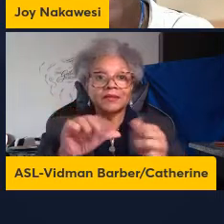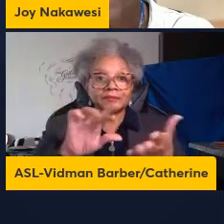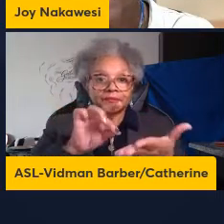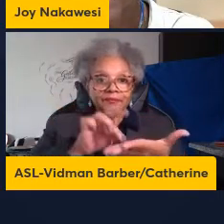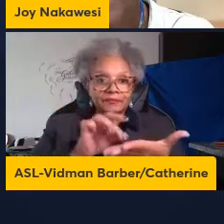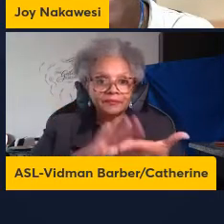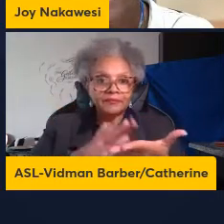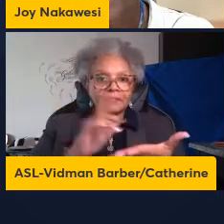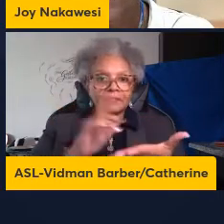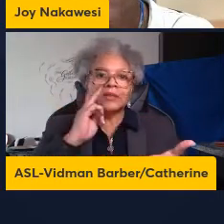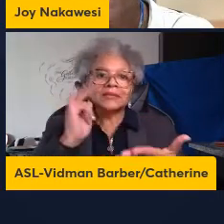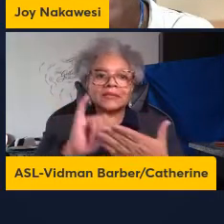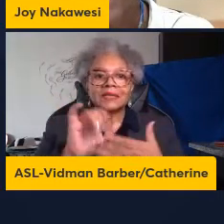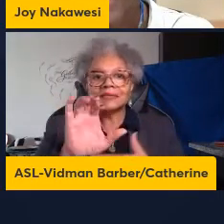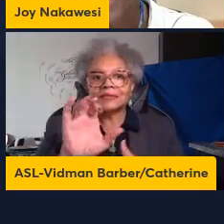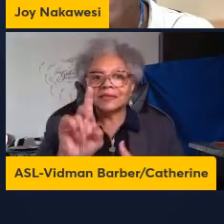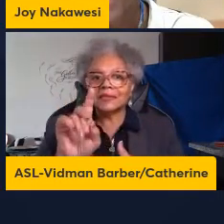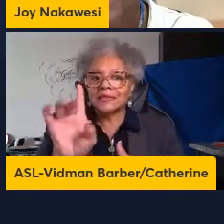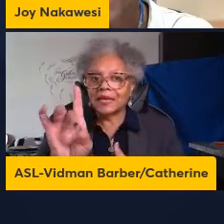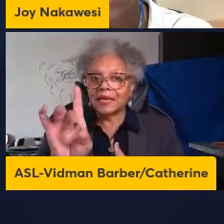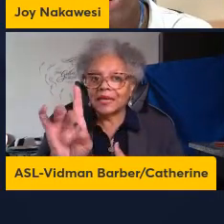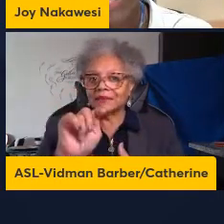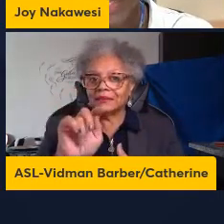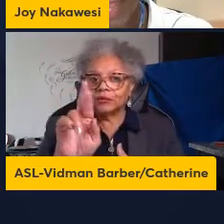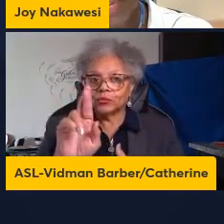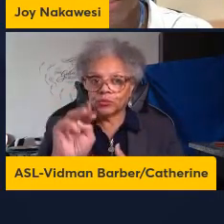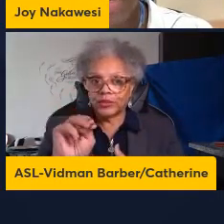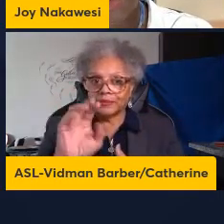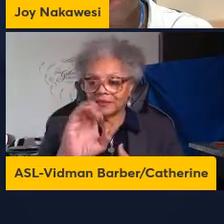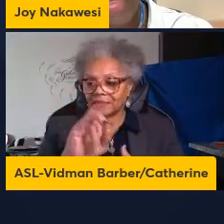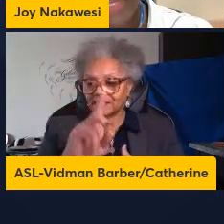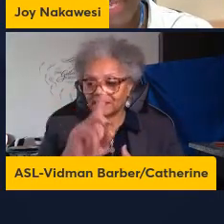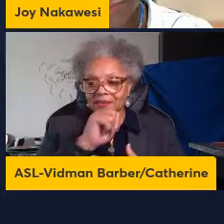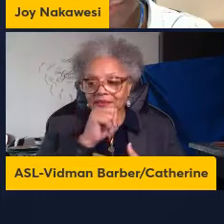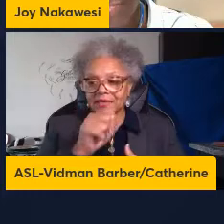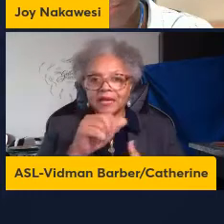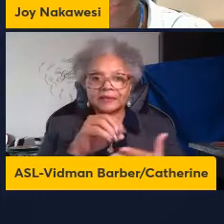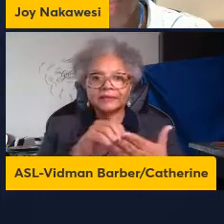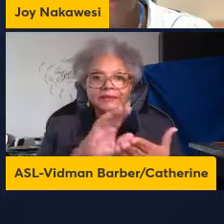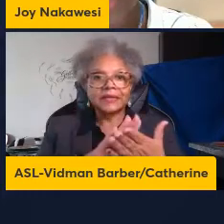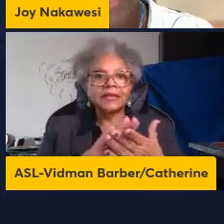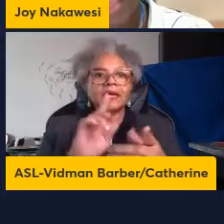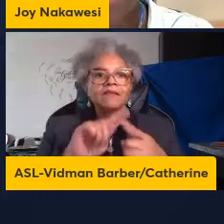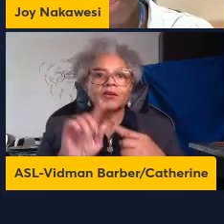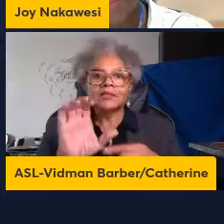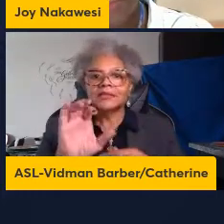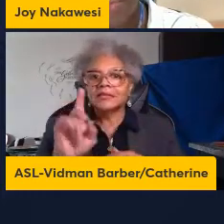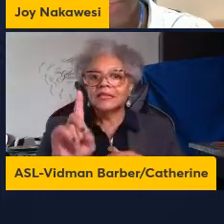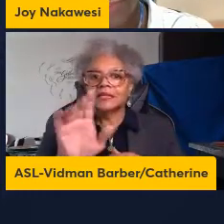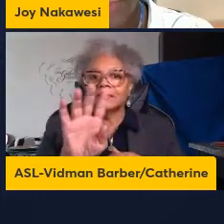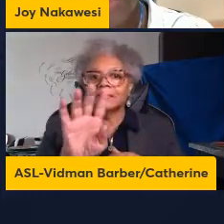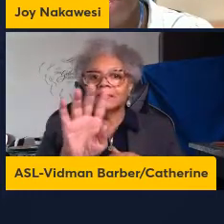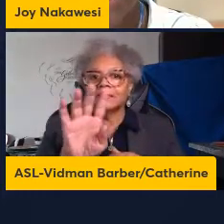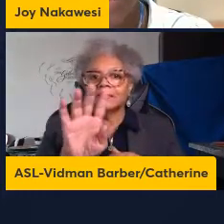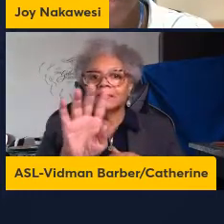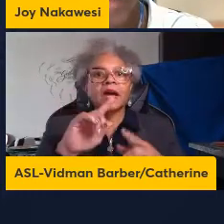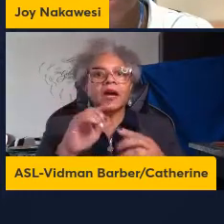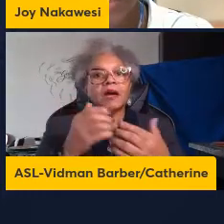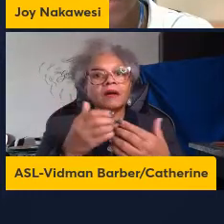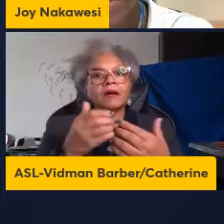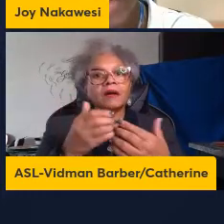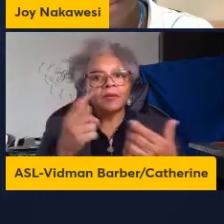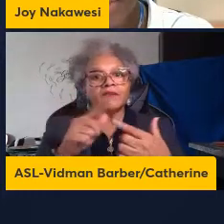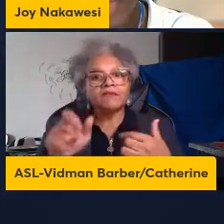that our CD8 TREM cells did not stain for the CD45 apart from the few that